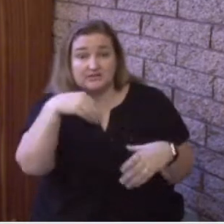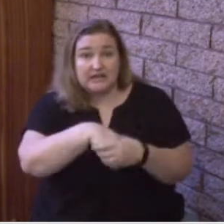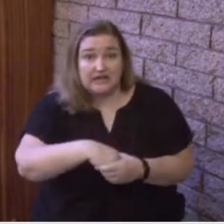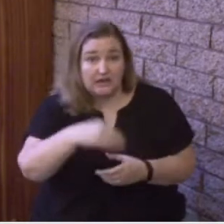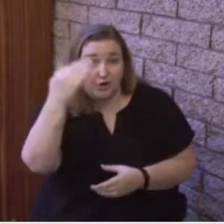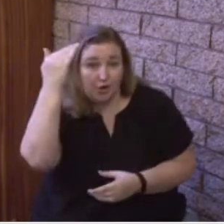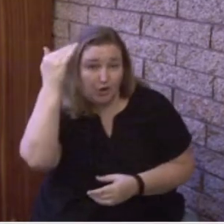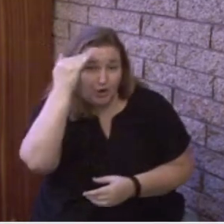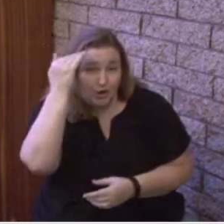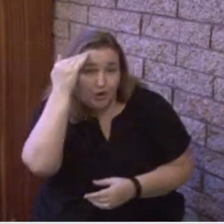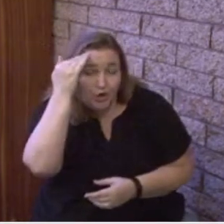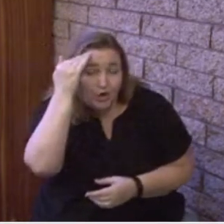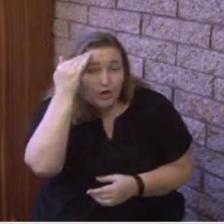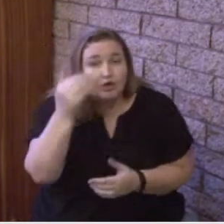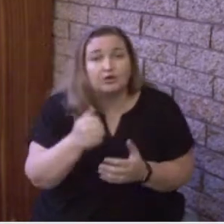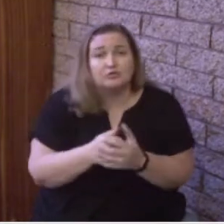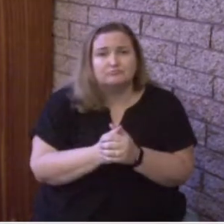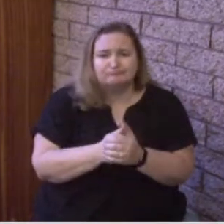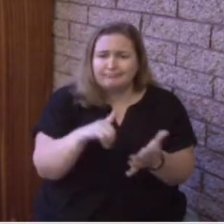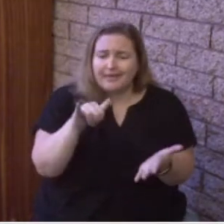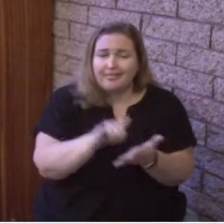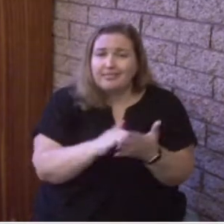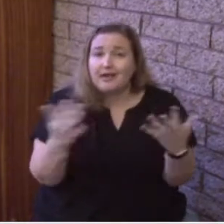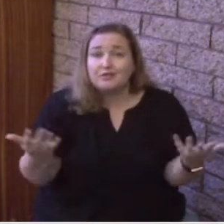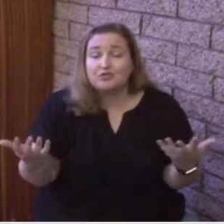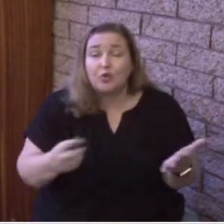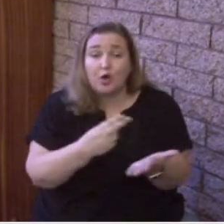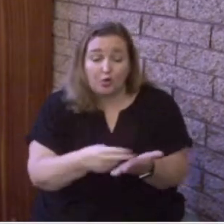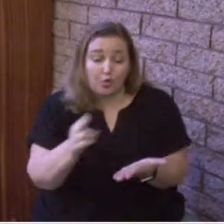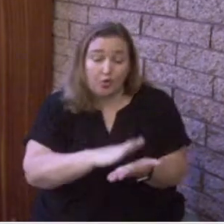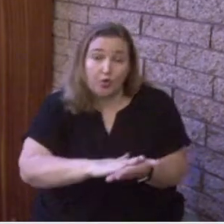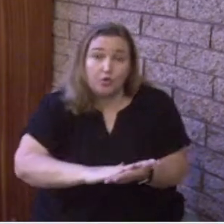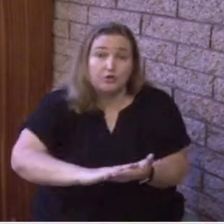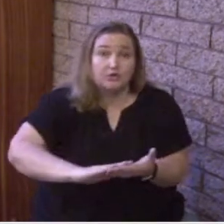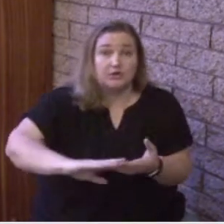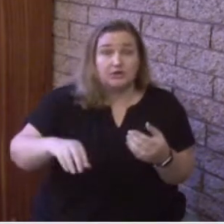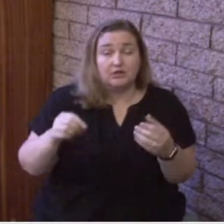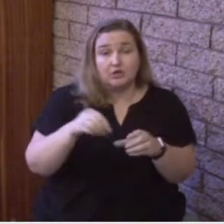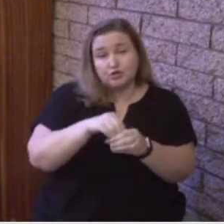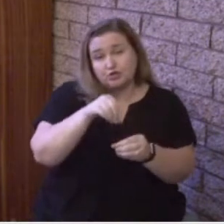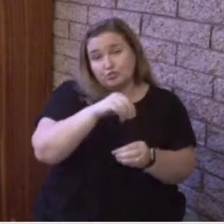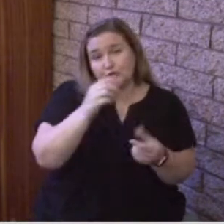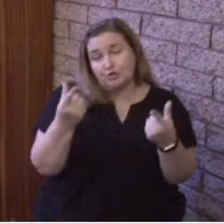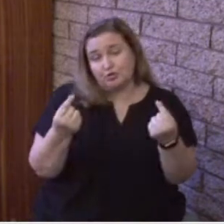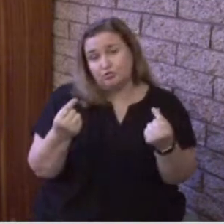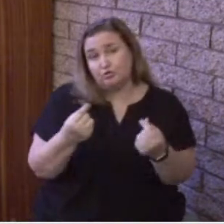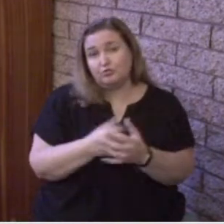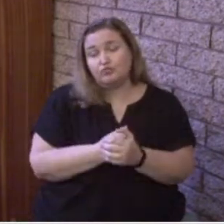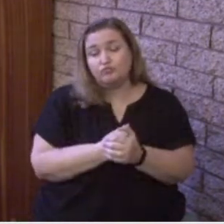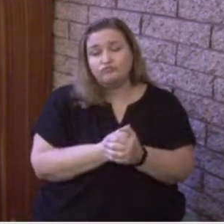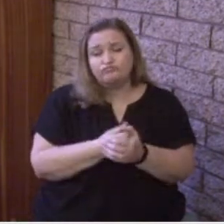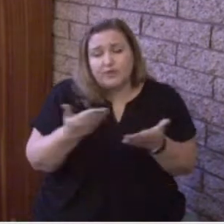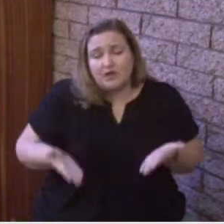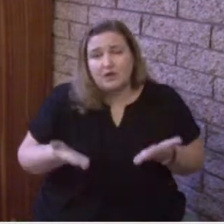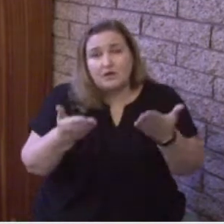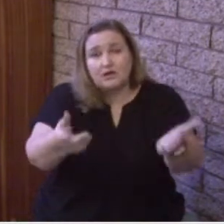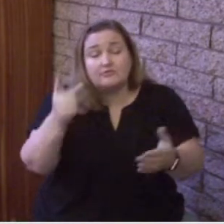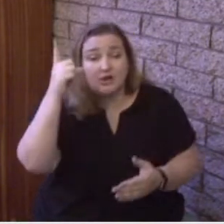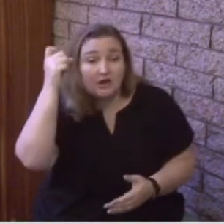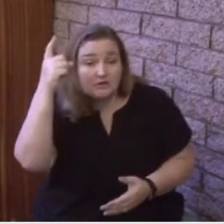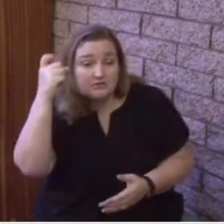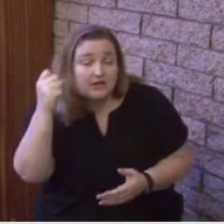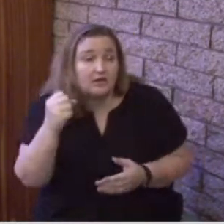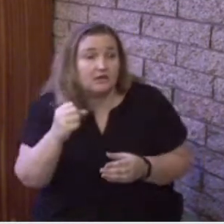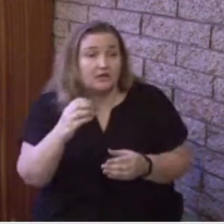That's exactly what the Holy Spirit does, bringing understanding of the Word, the living